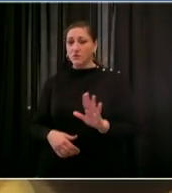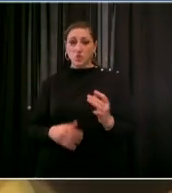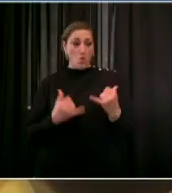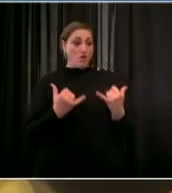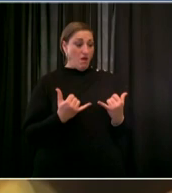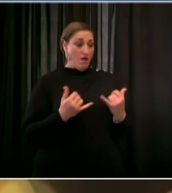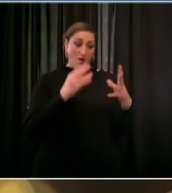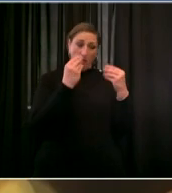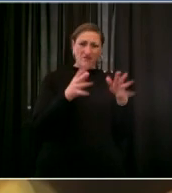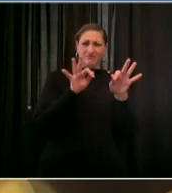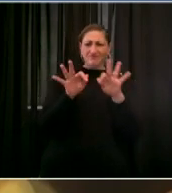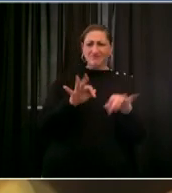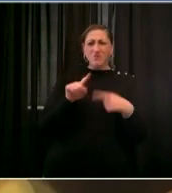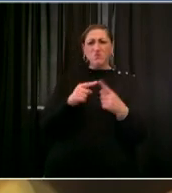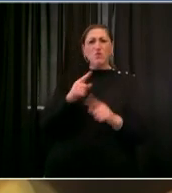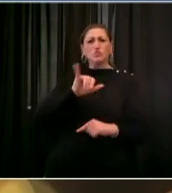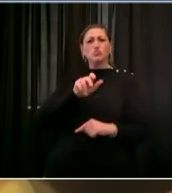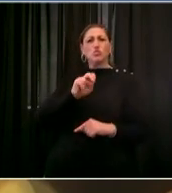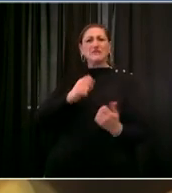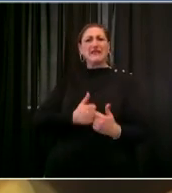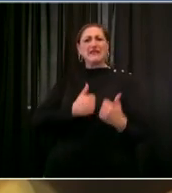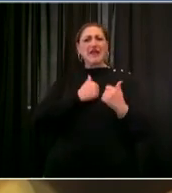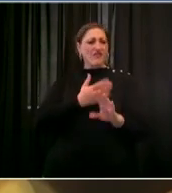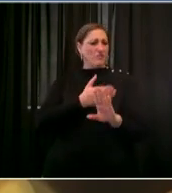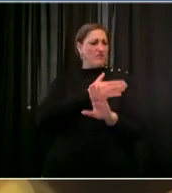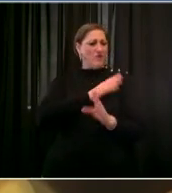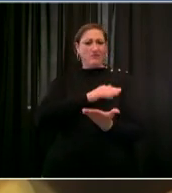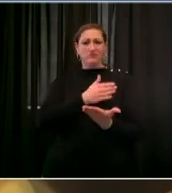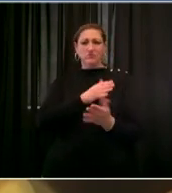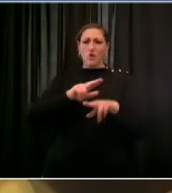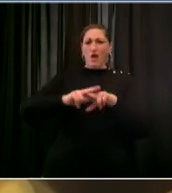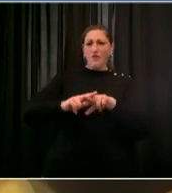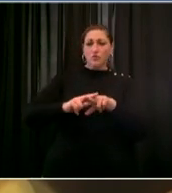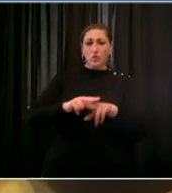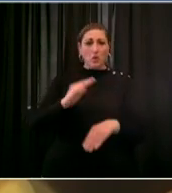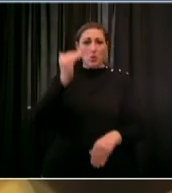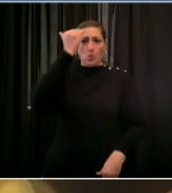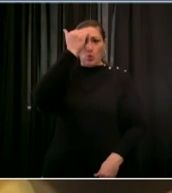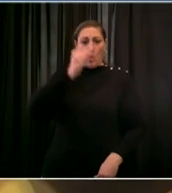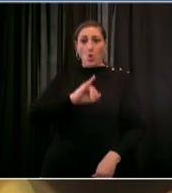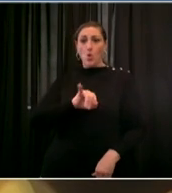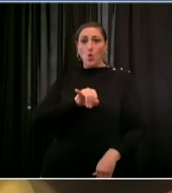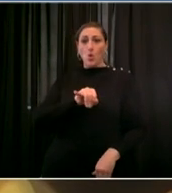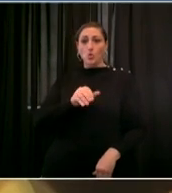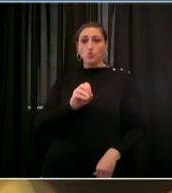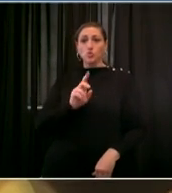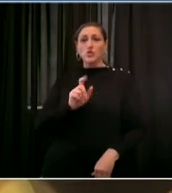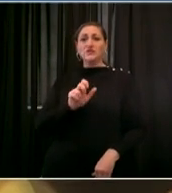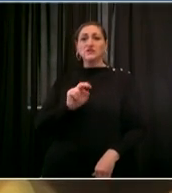tragedy one thing we can say for sure jordan nearly did not deserve to die